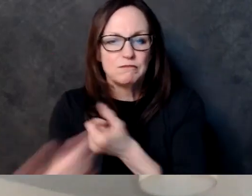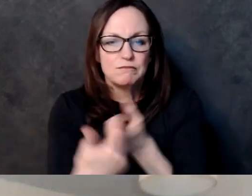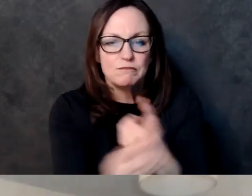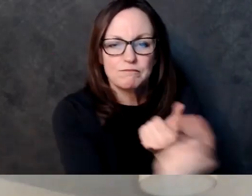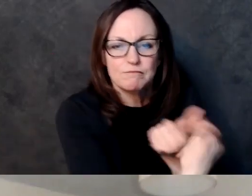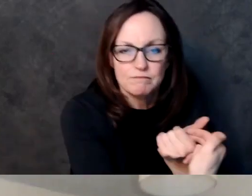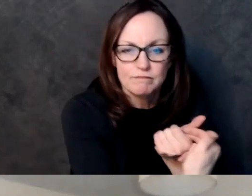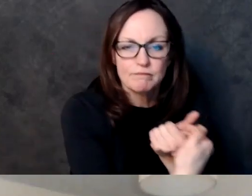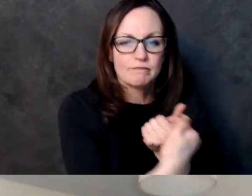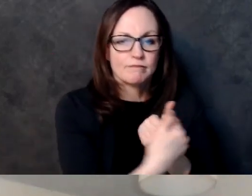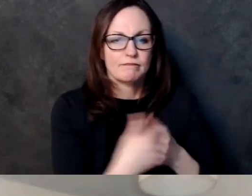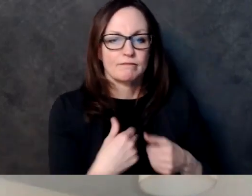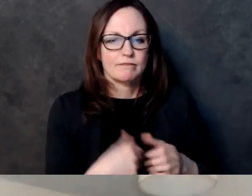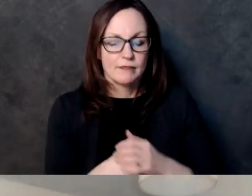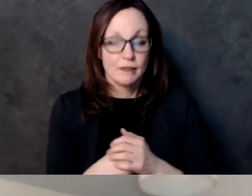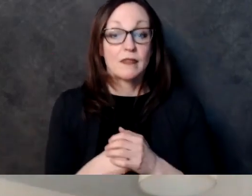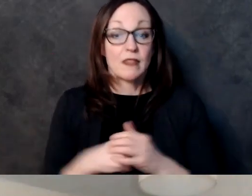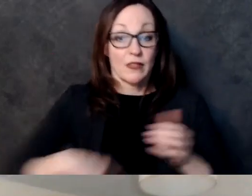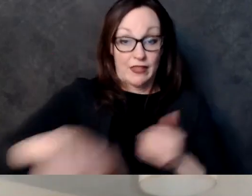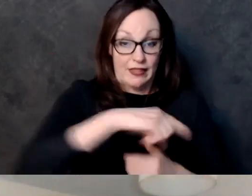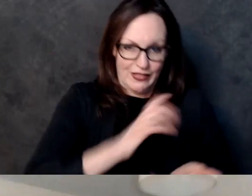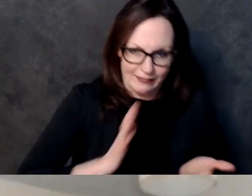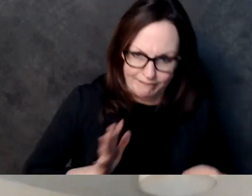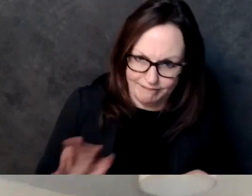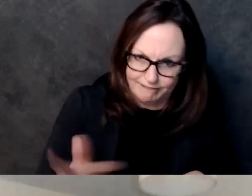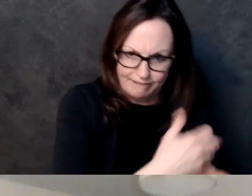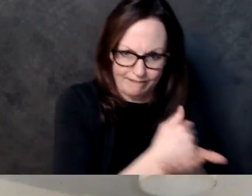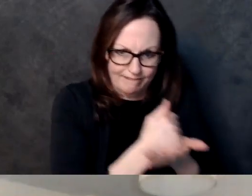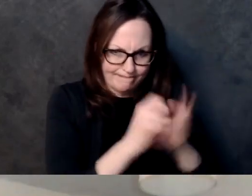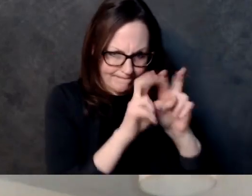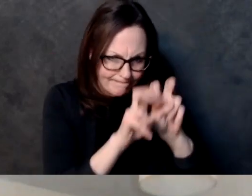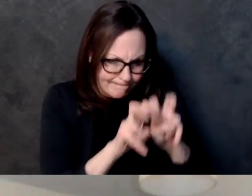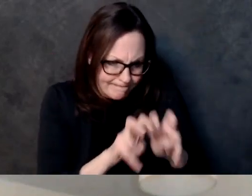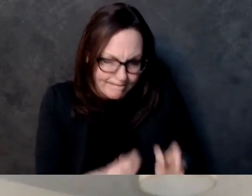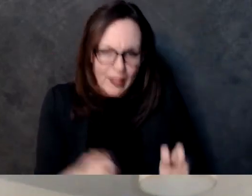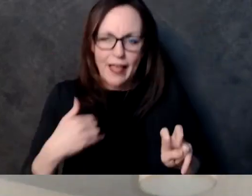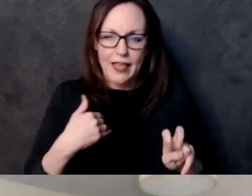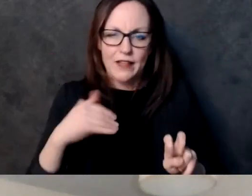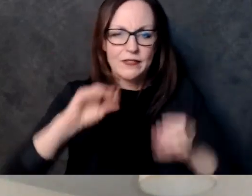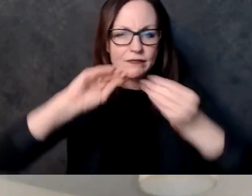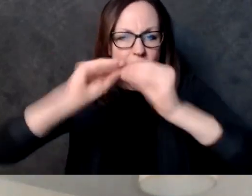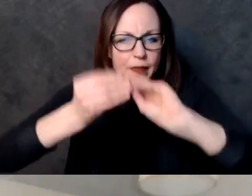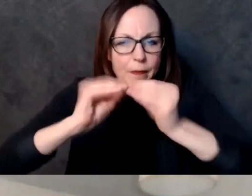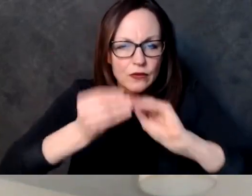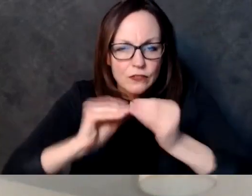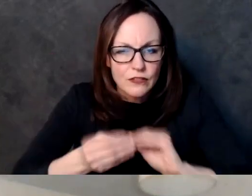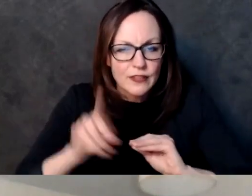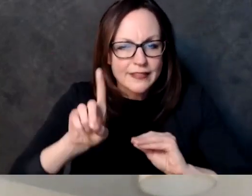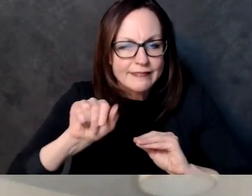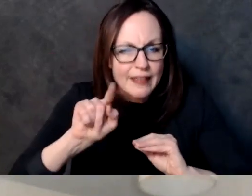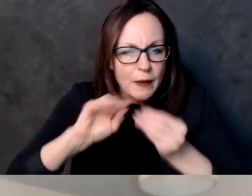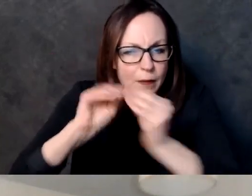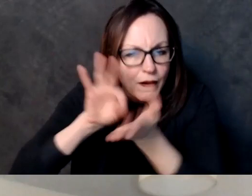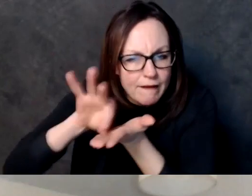information system mapping technology to draw maps based on the population distribution and the principles of